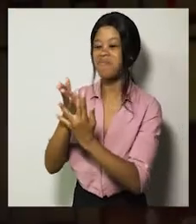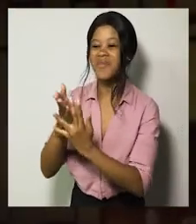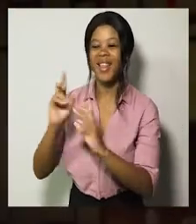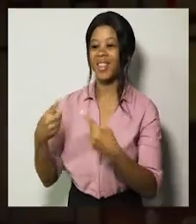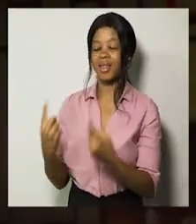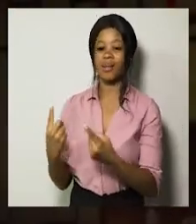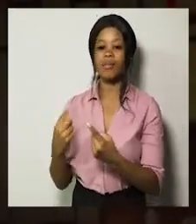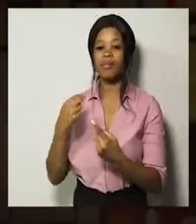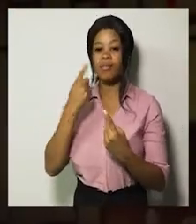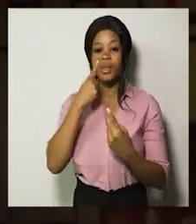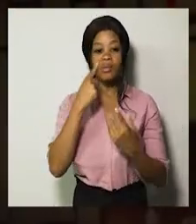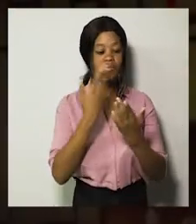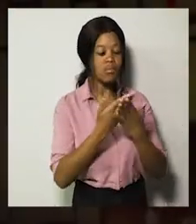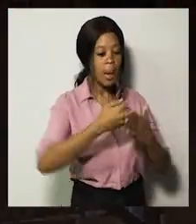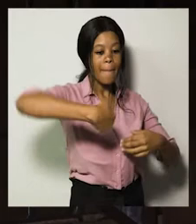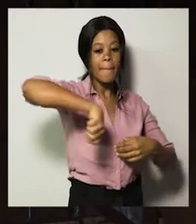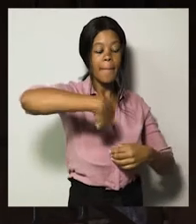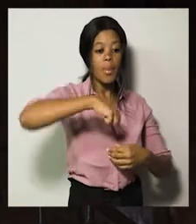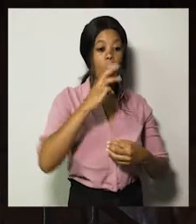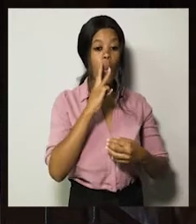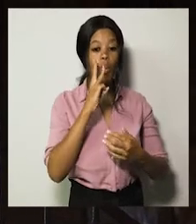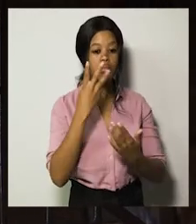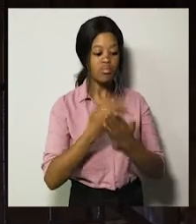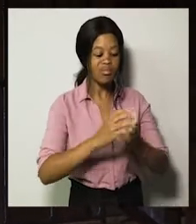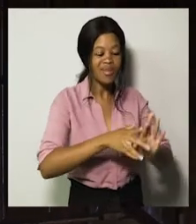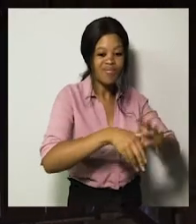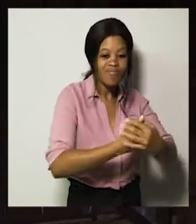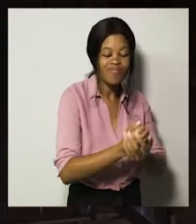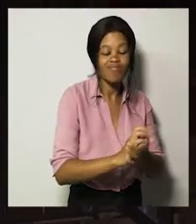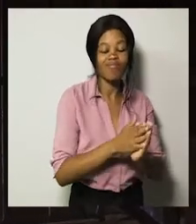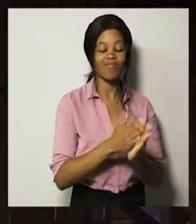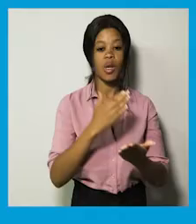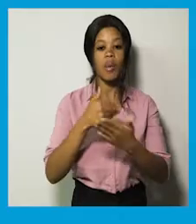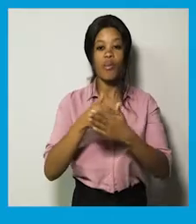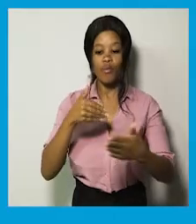those buckets there so that people could wash their hands before they could come into my shop